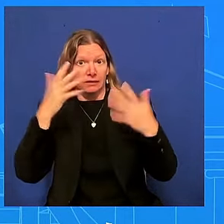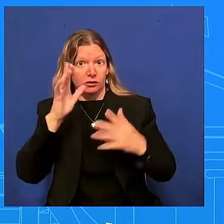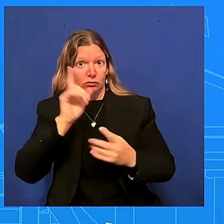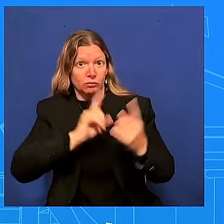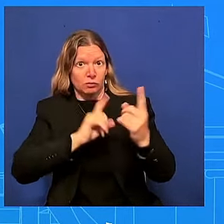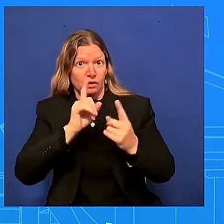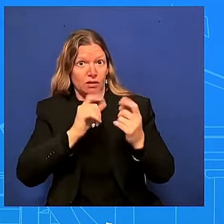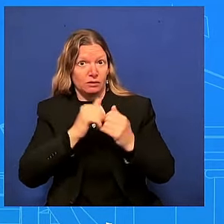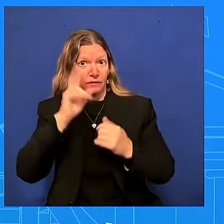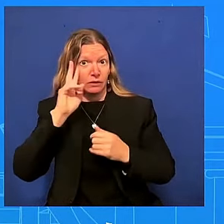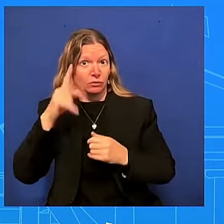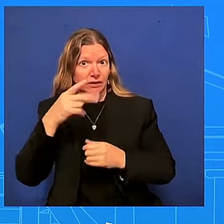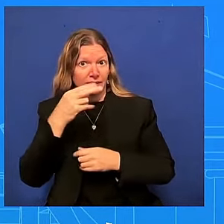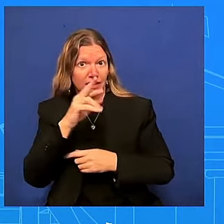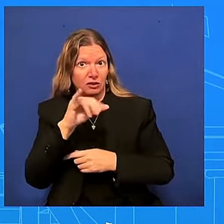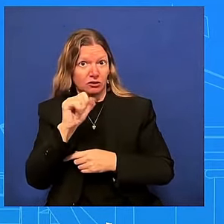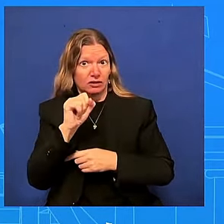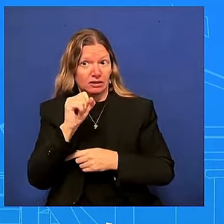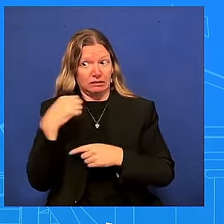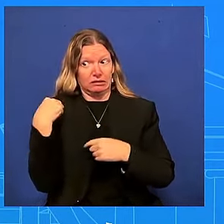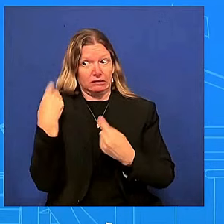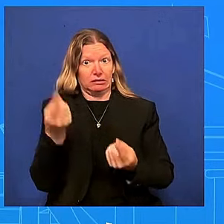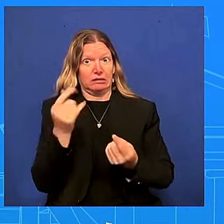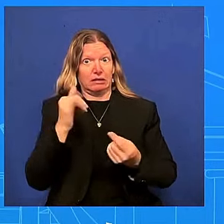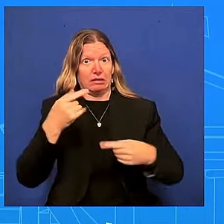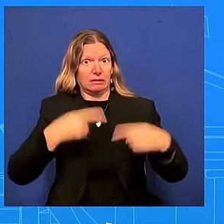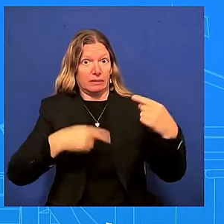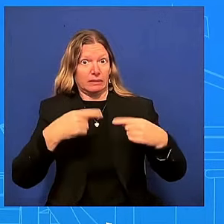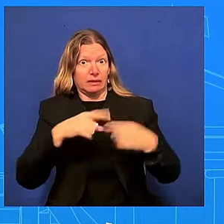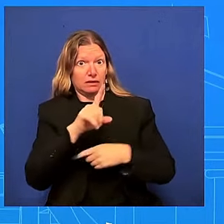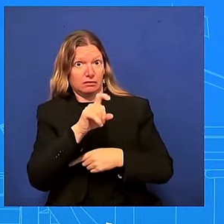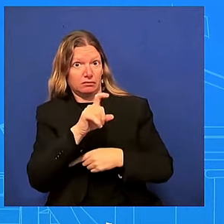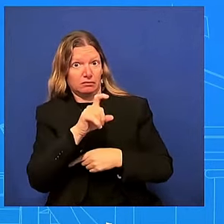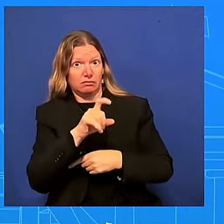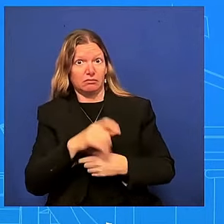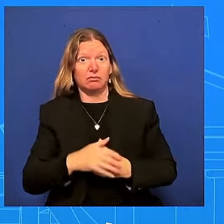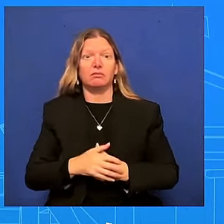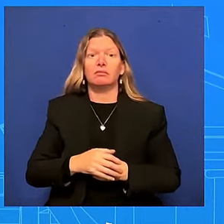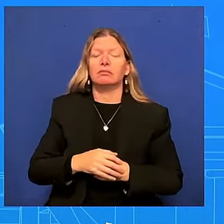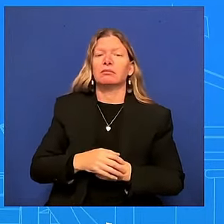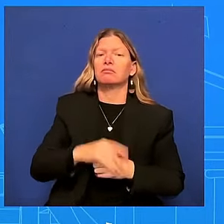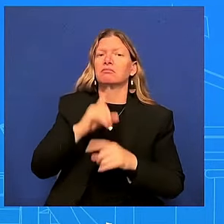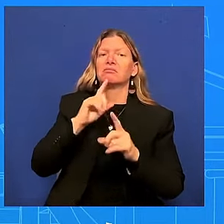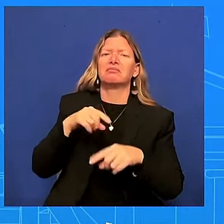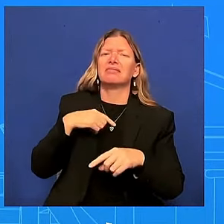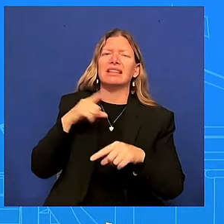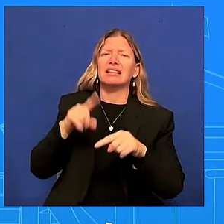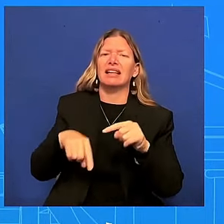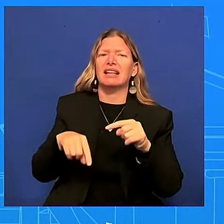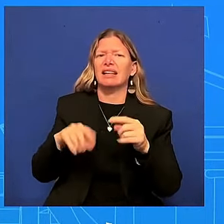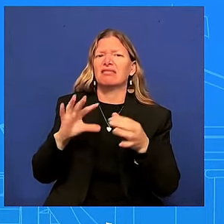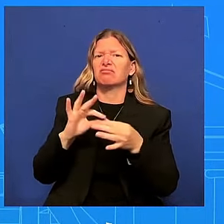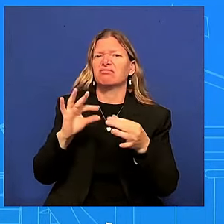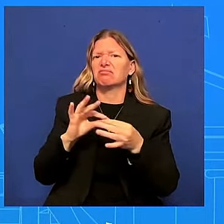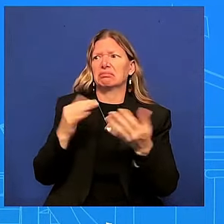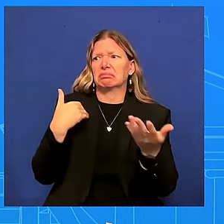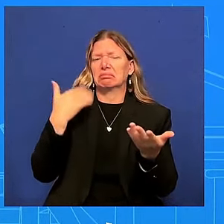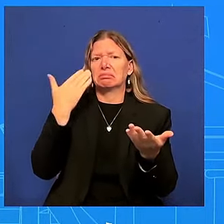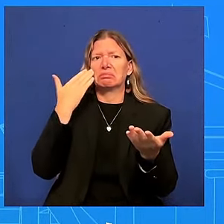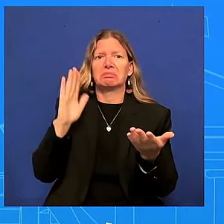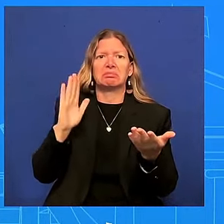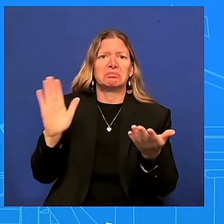conversations that they've had uh and so i'll just i'll just leave it at that i don't have any readout of a conversation between the two of them